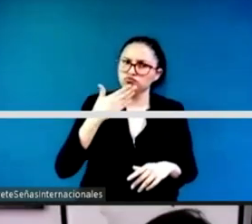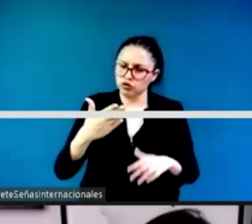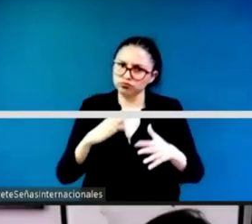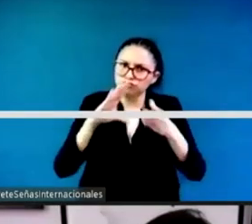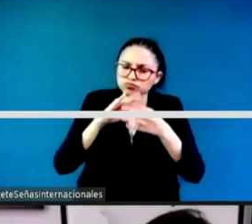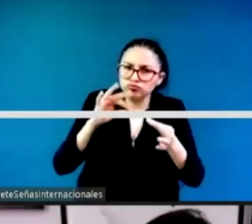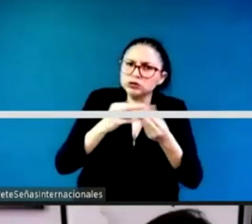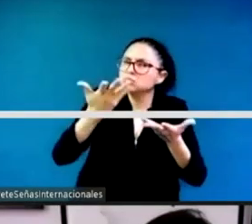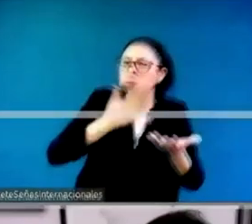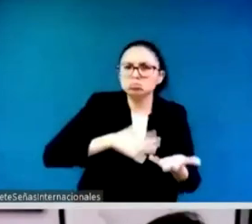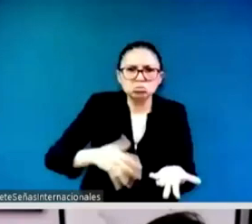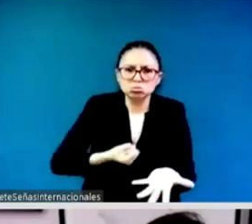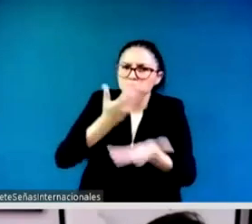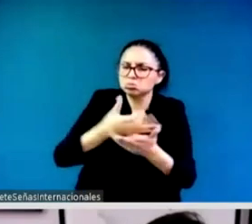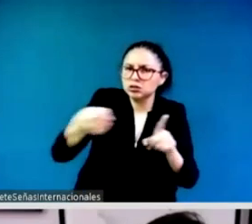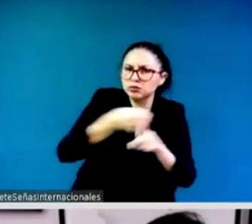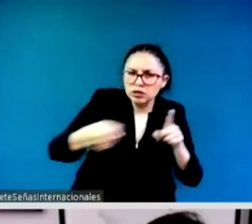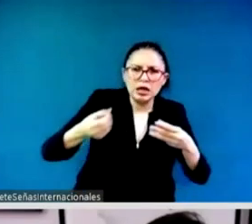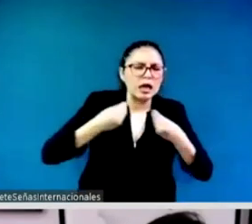really important work in this regards